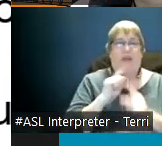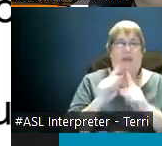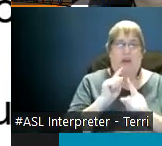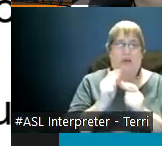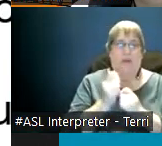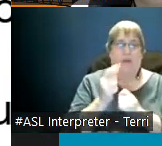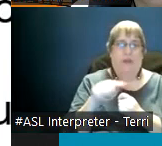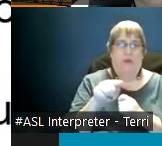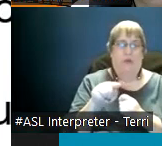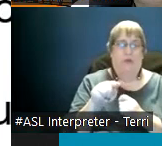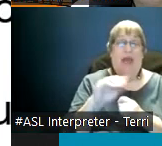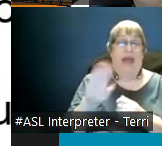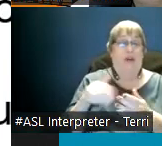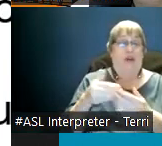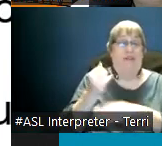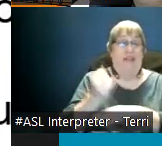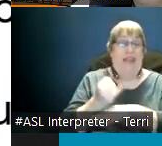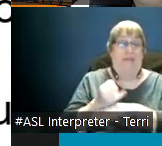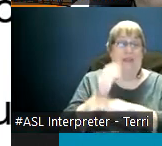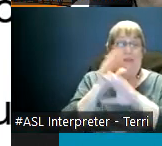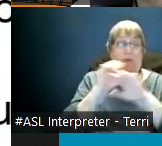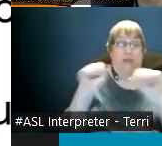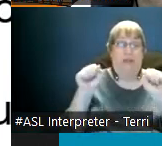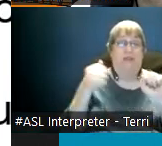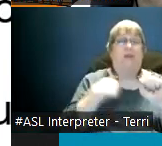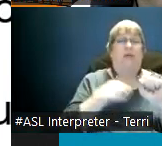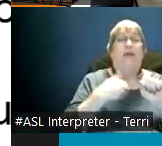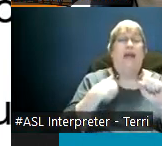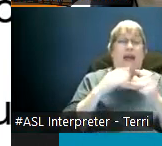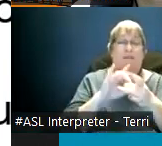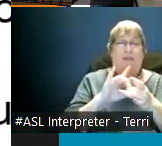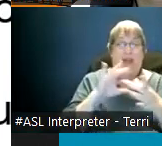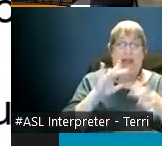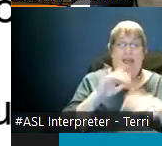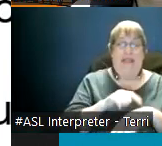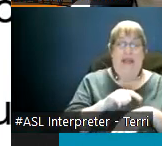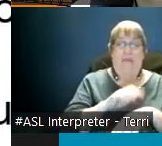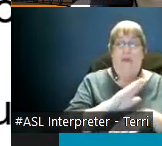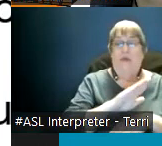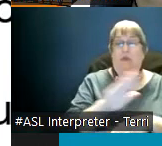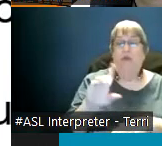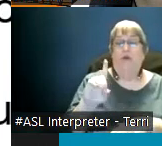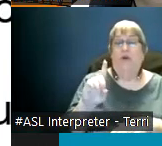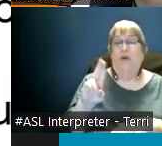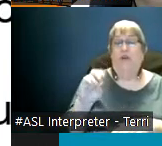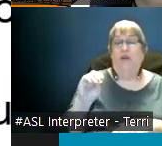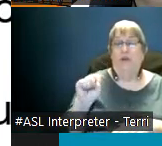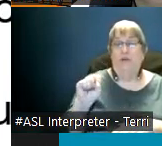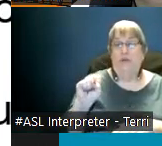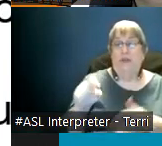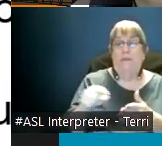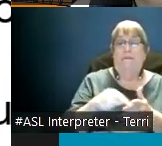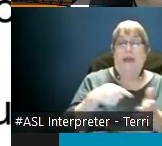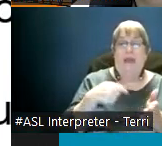presidents just so you know we are given release time um your union dues pay for our time